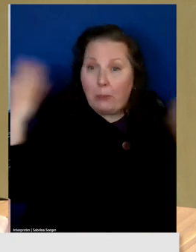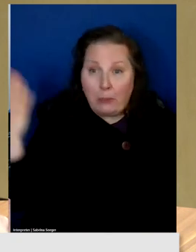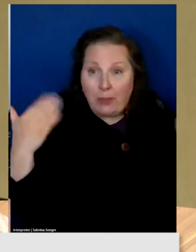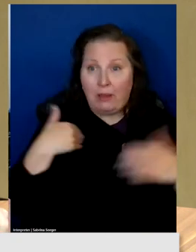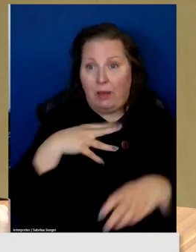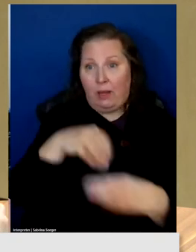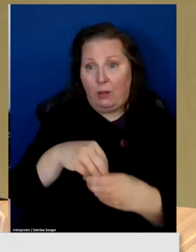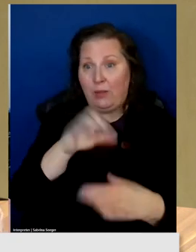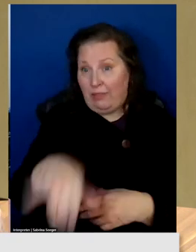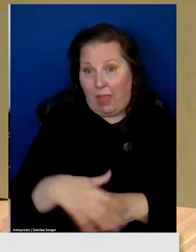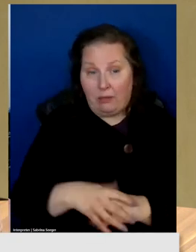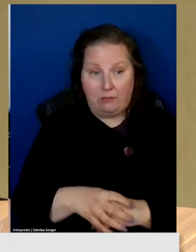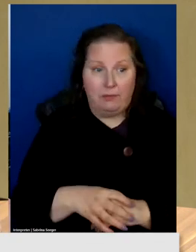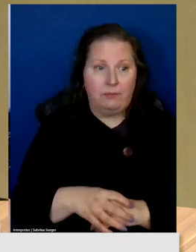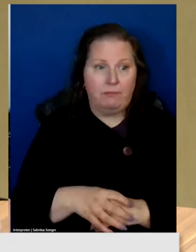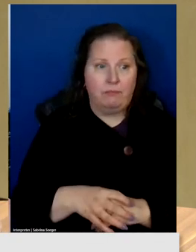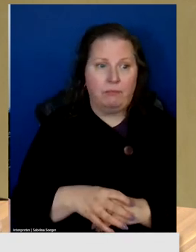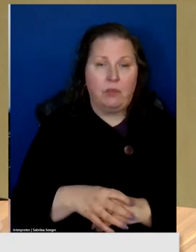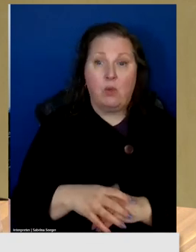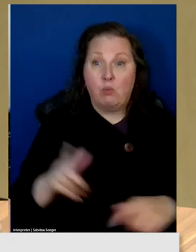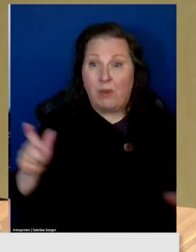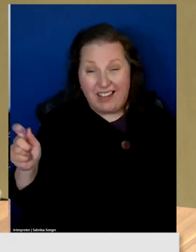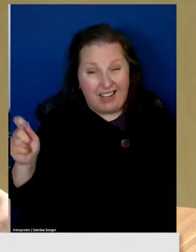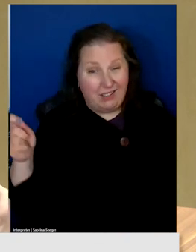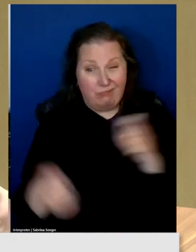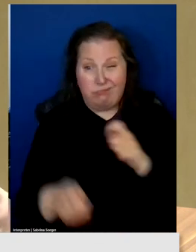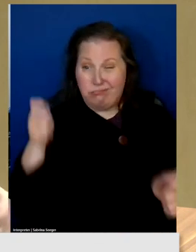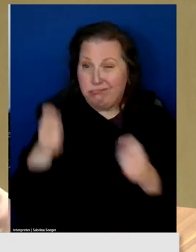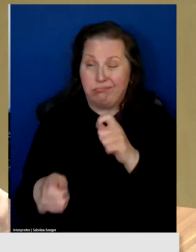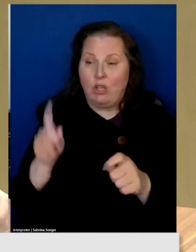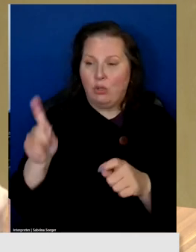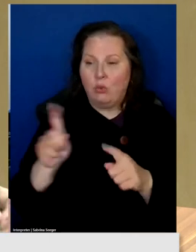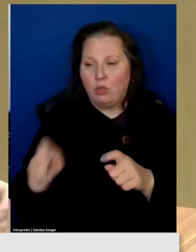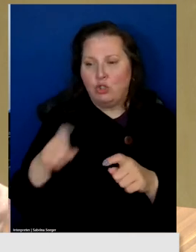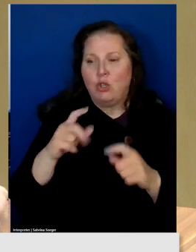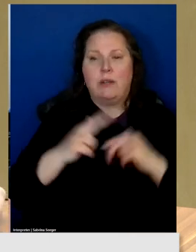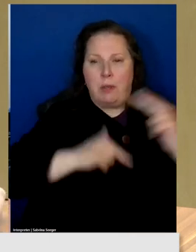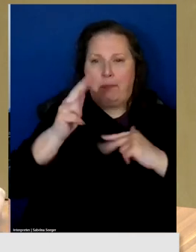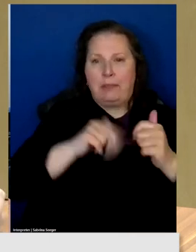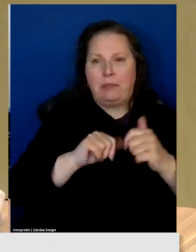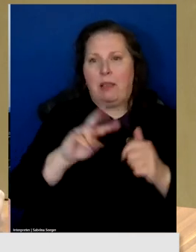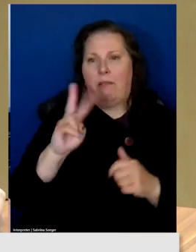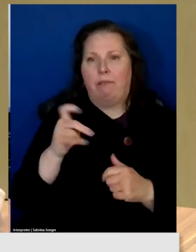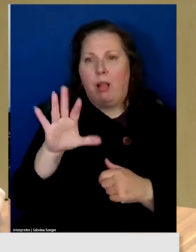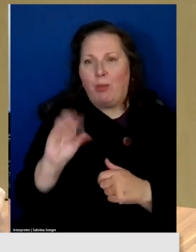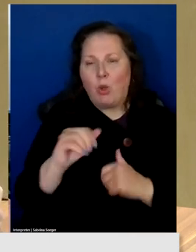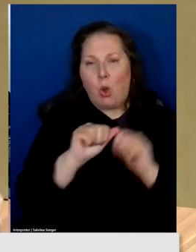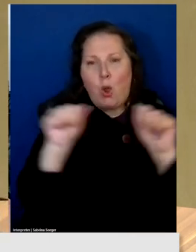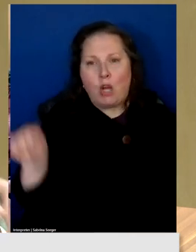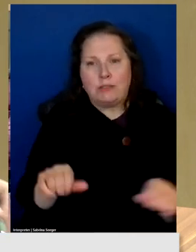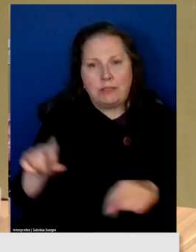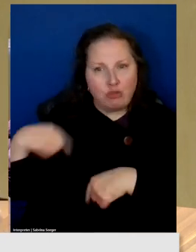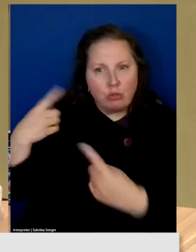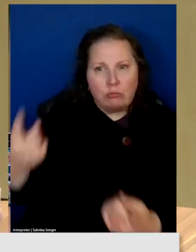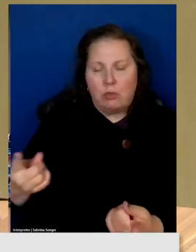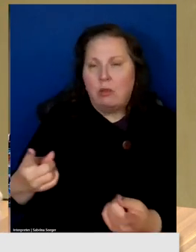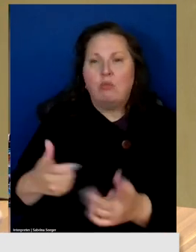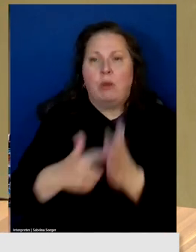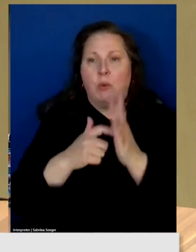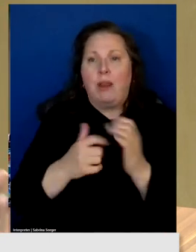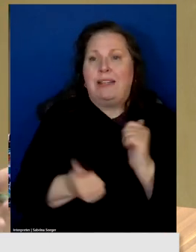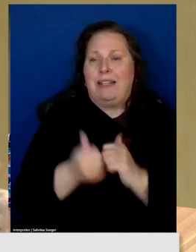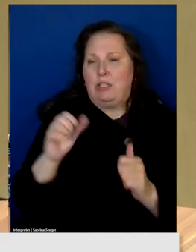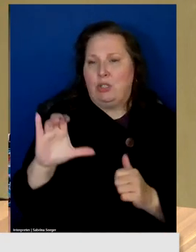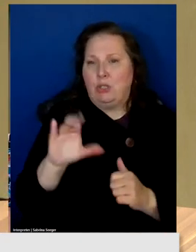We need remotely reconfigurable. We could have and should have built on the Velco architecture and required every CUD